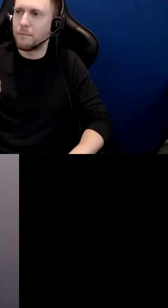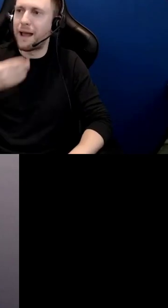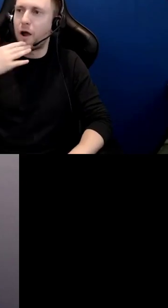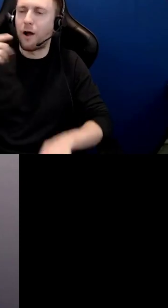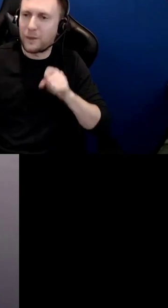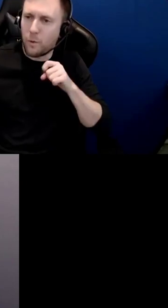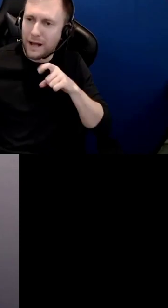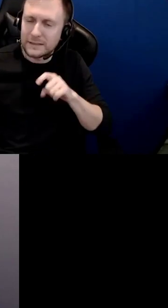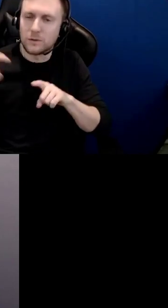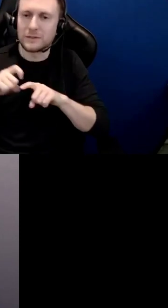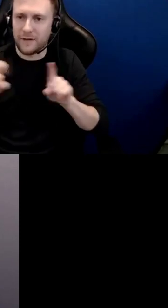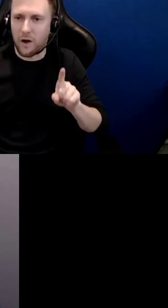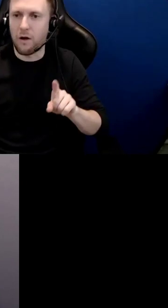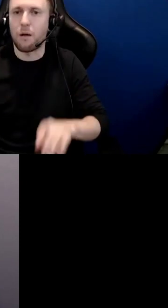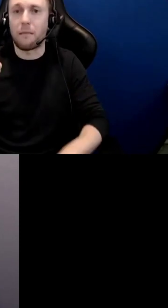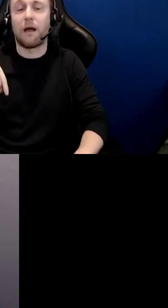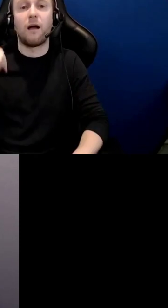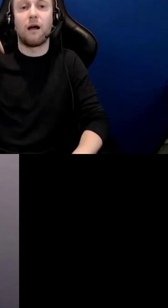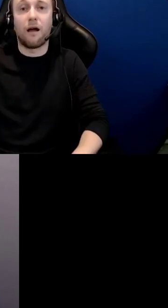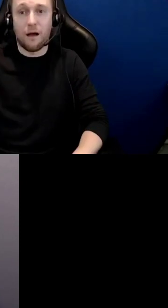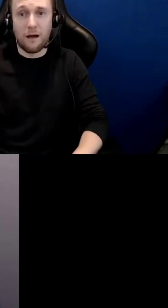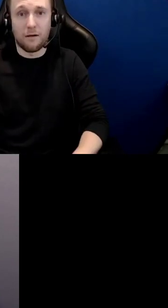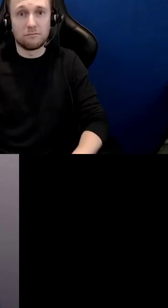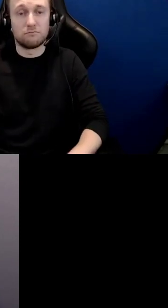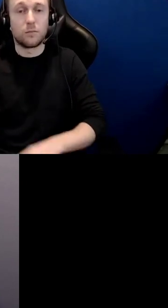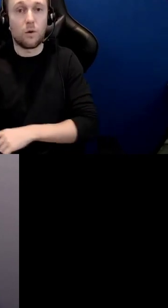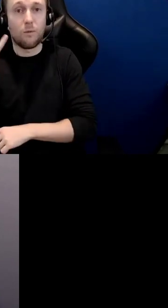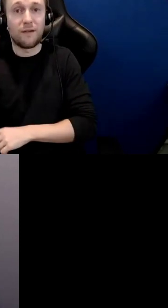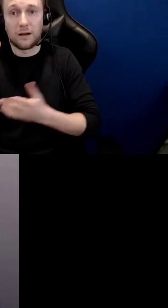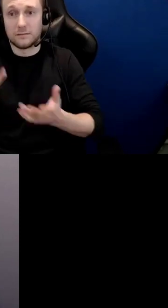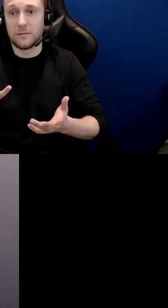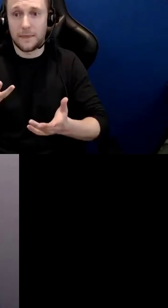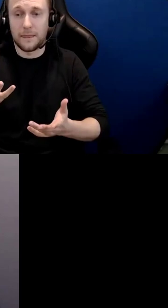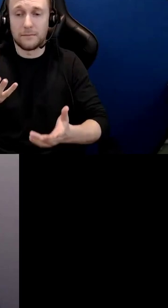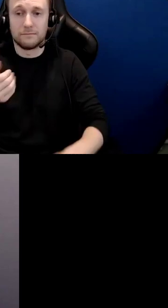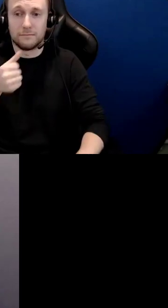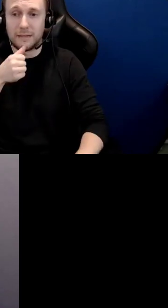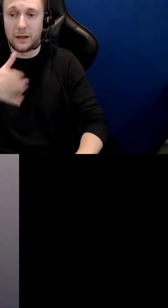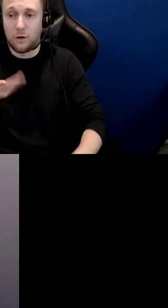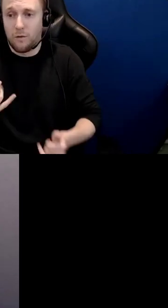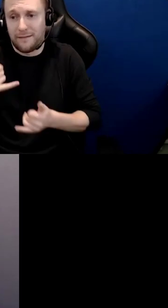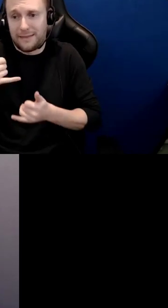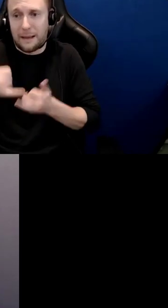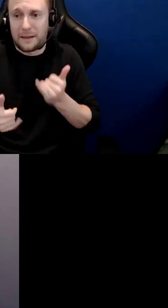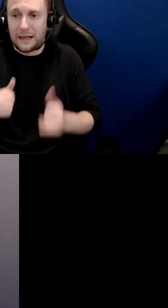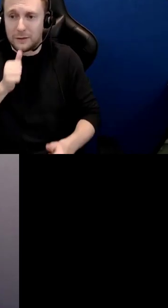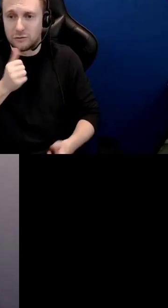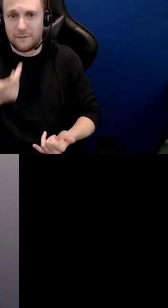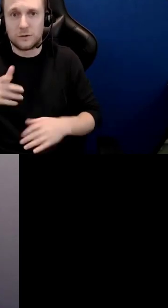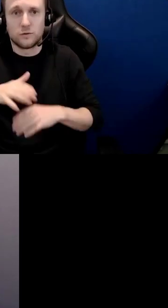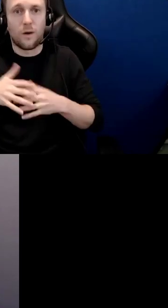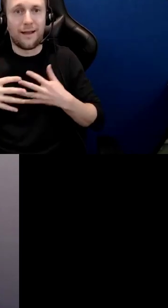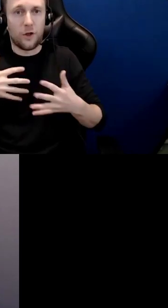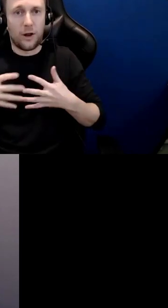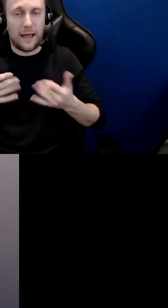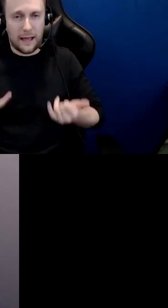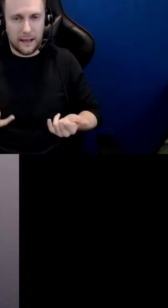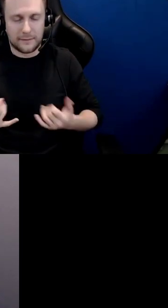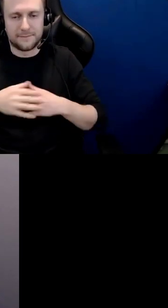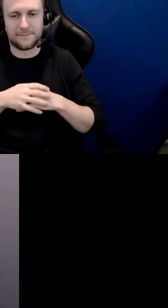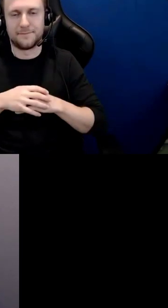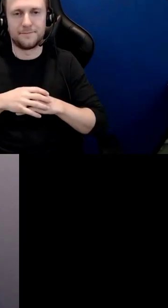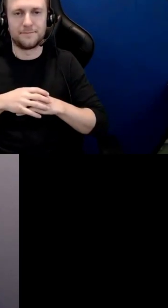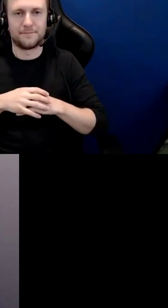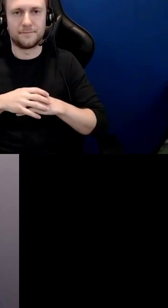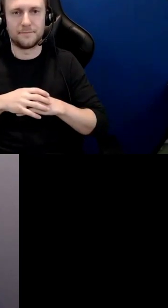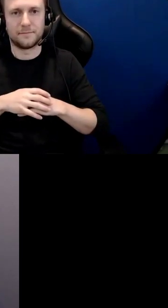complete our workshop and in doing so uh we are actually then uh going to do two things one is uh